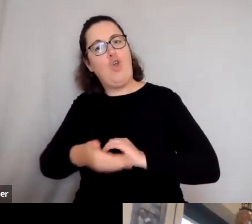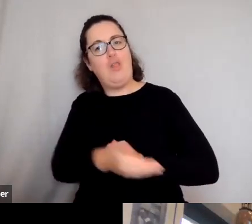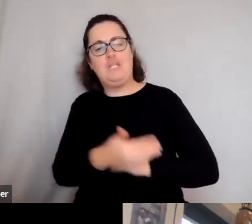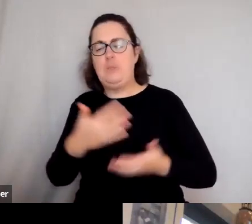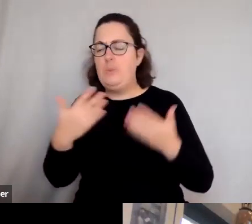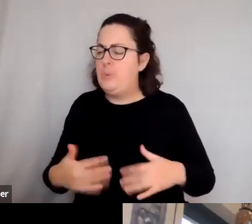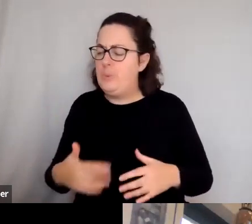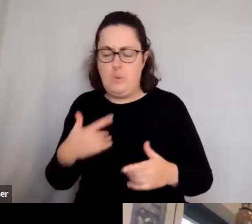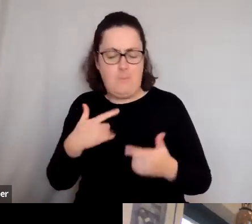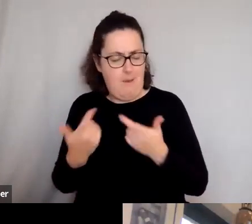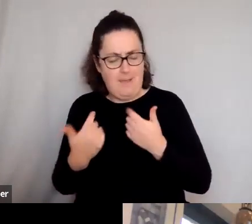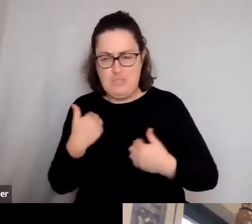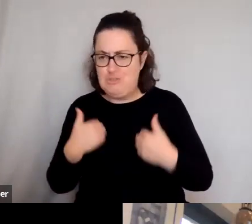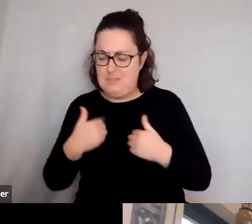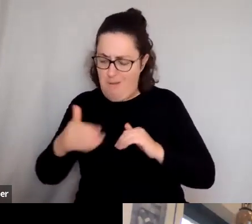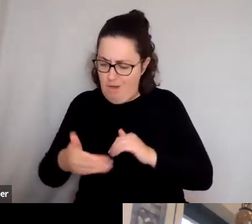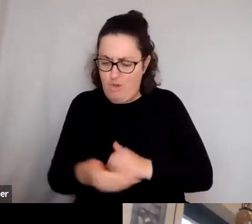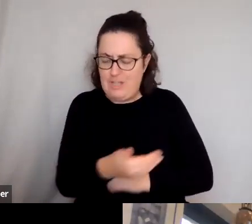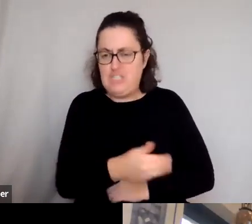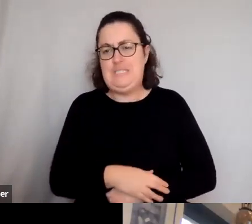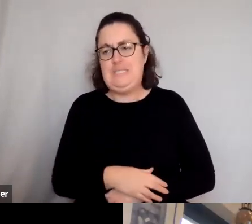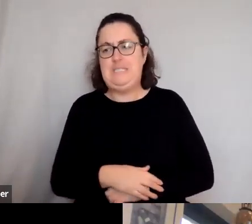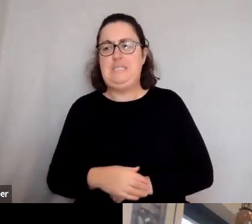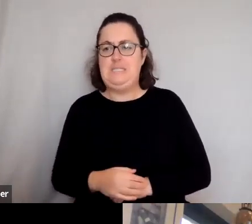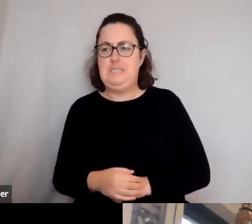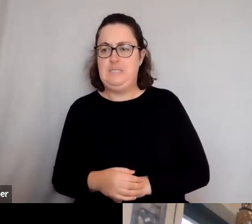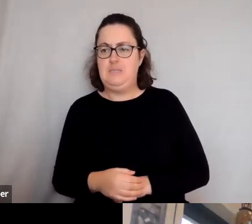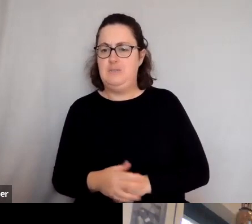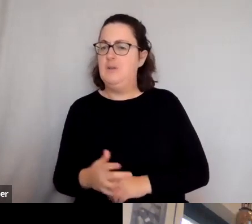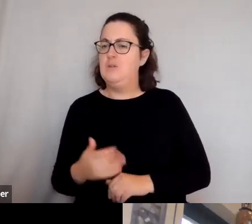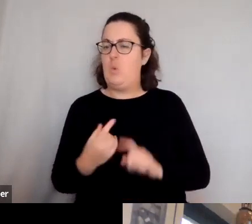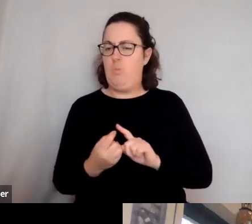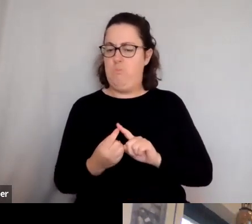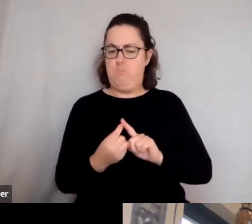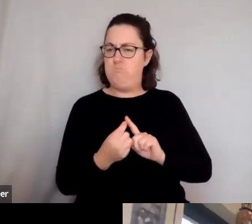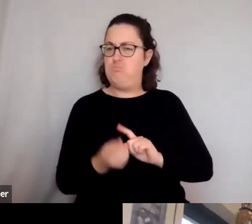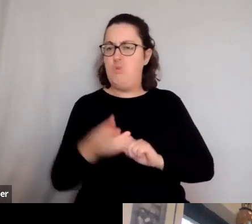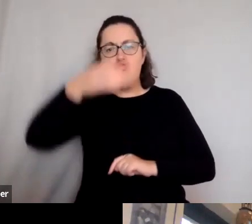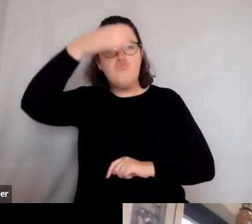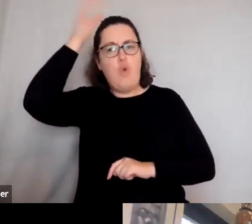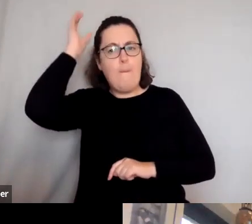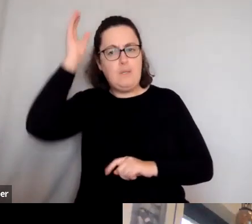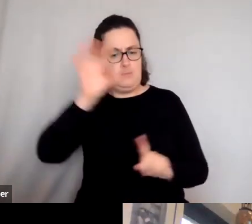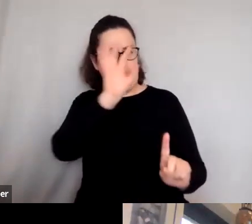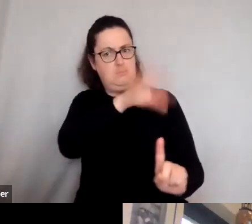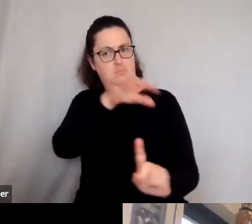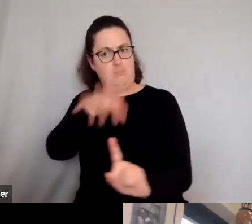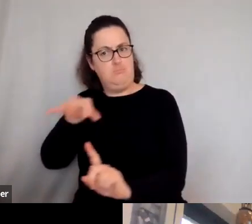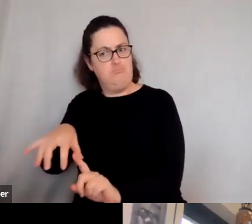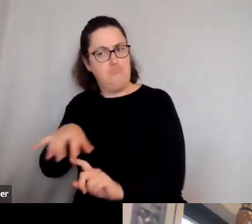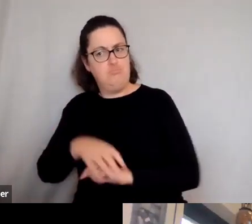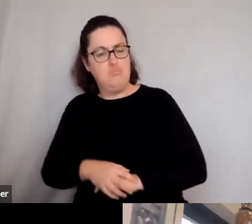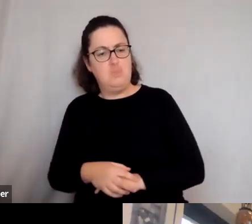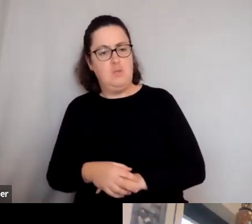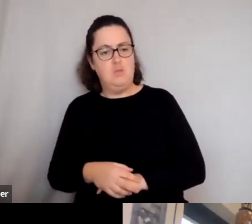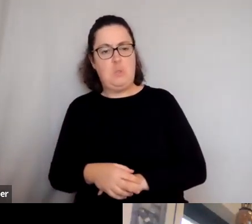what gripped me first. And we lived near quite a few Roman sites. And, you know, in my late teens,